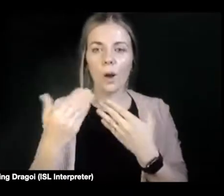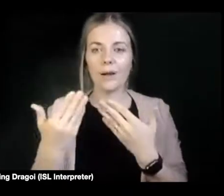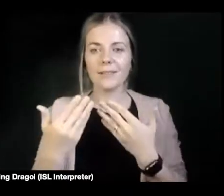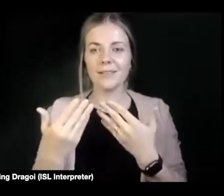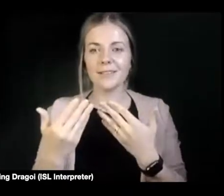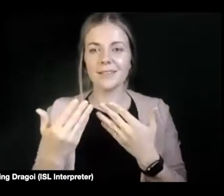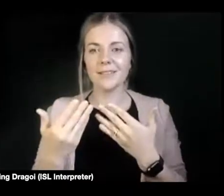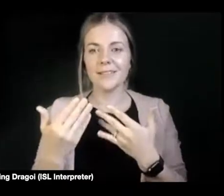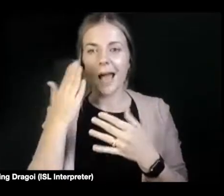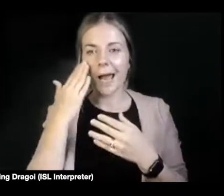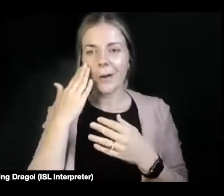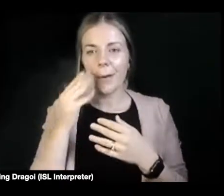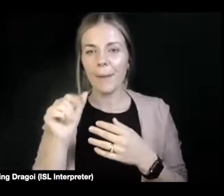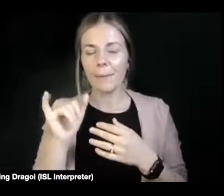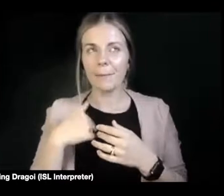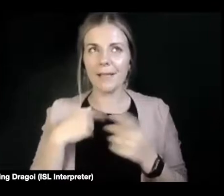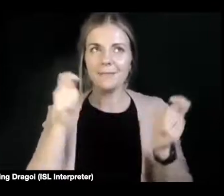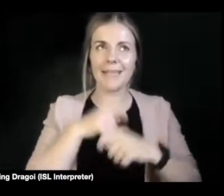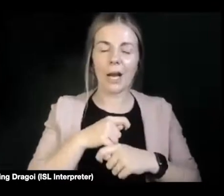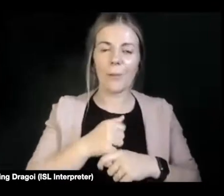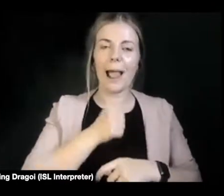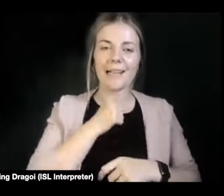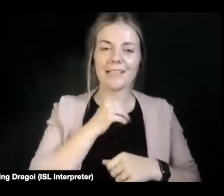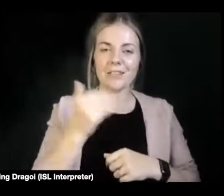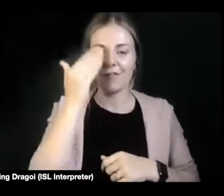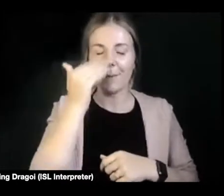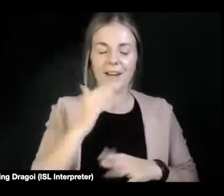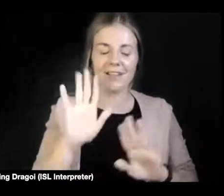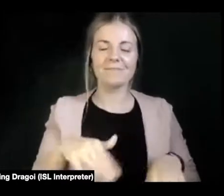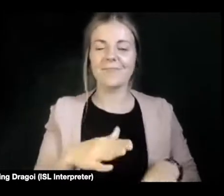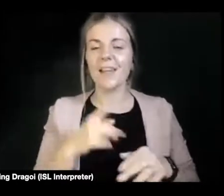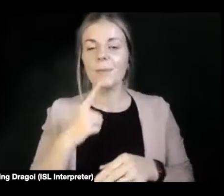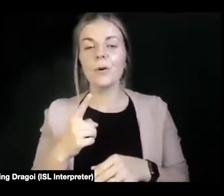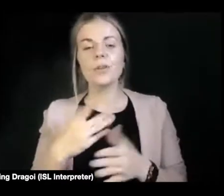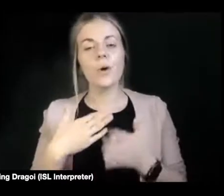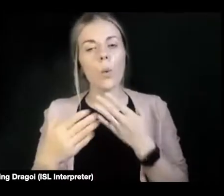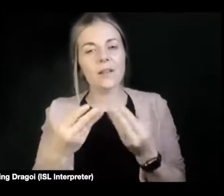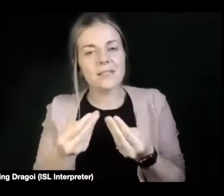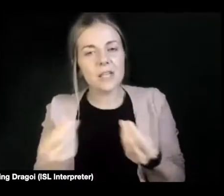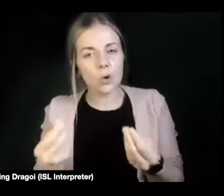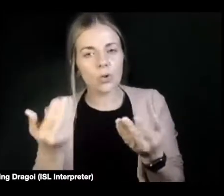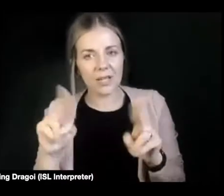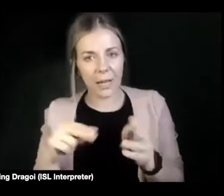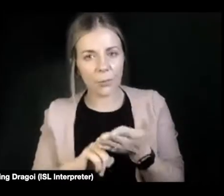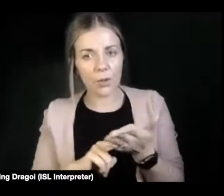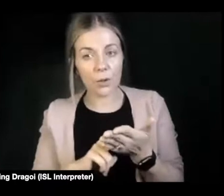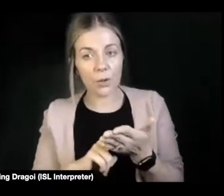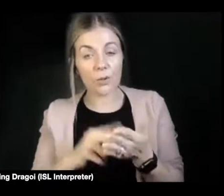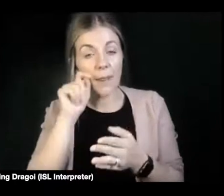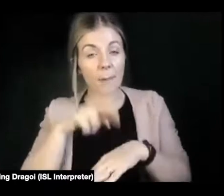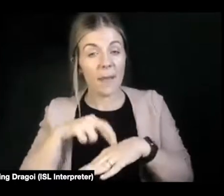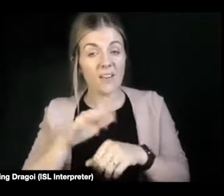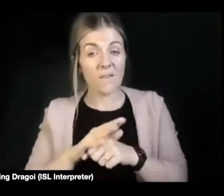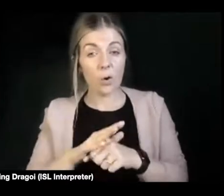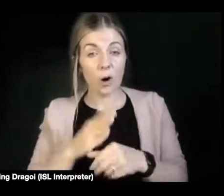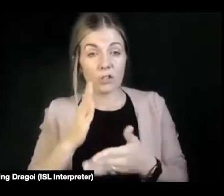a terrible American, I apologise for that. But what, what's the solution? So I think it might be better, actually, if I run through some of the things that